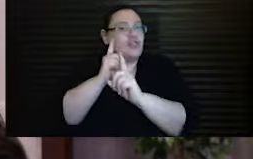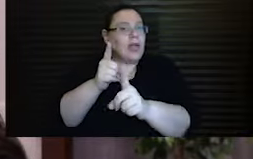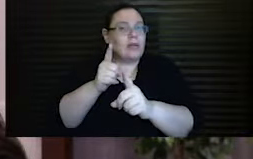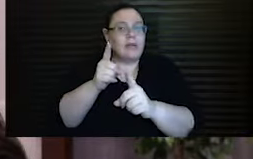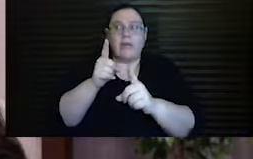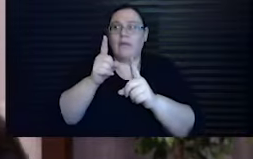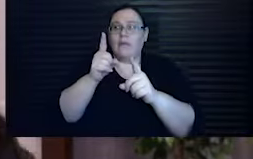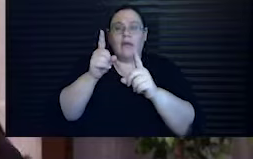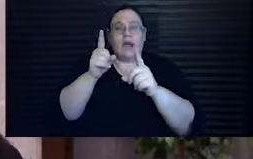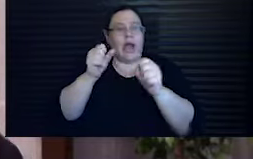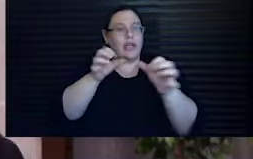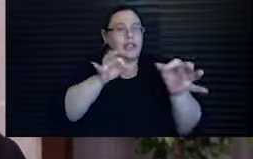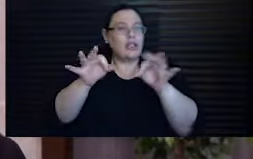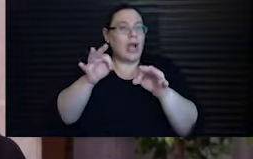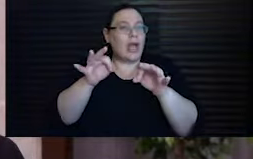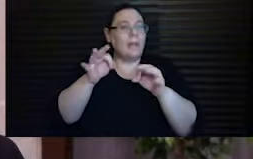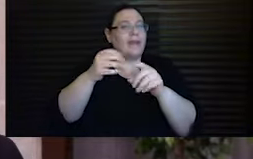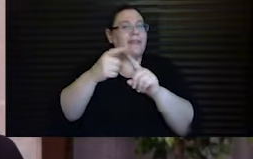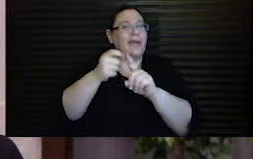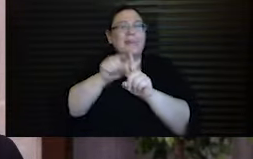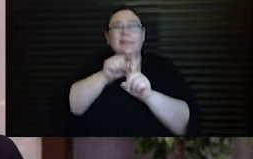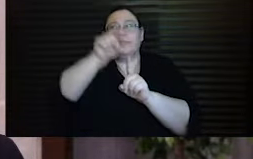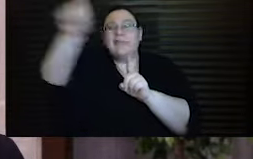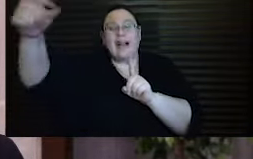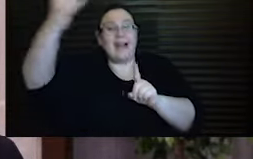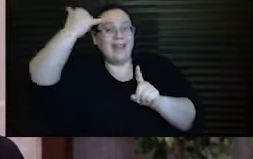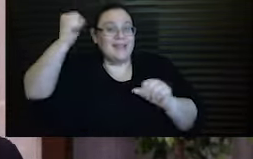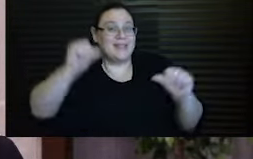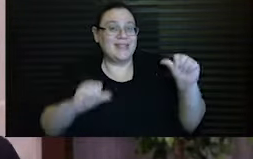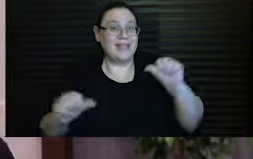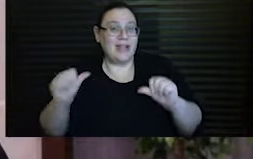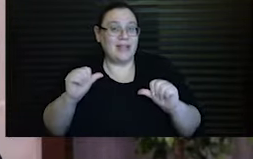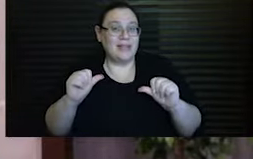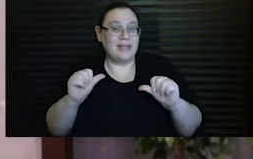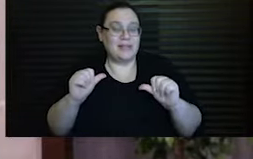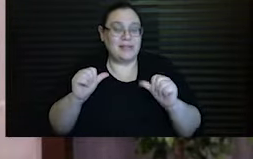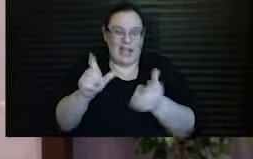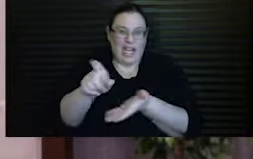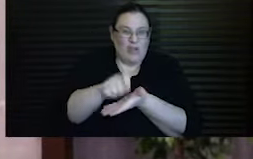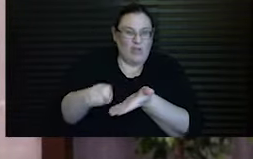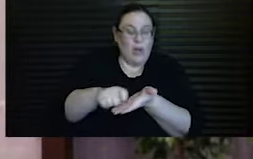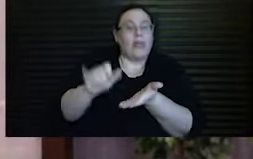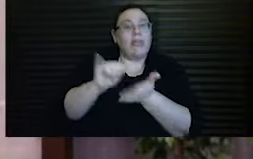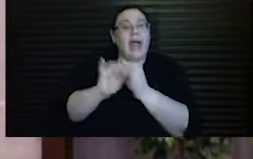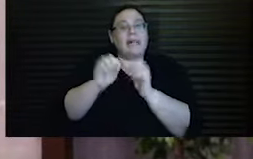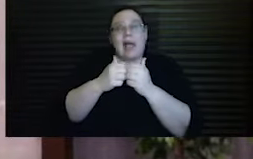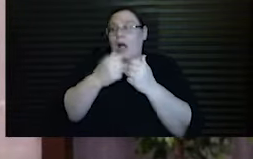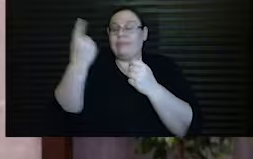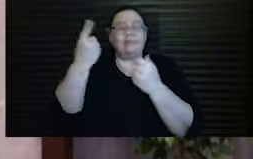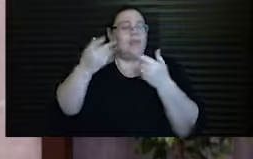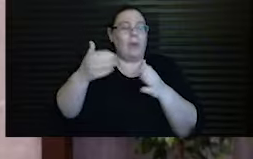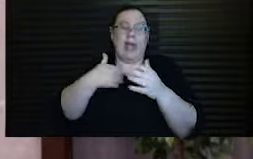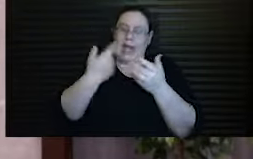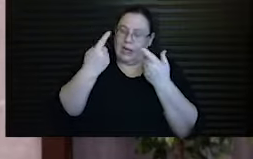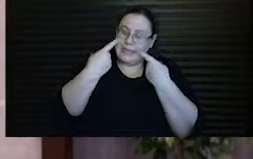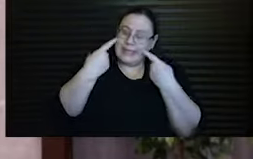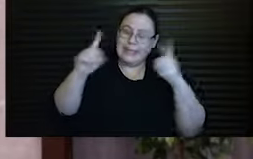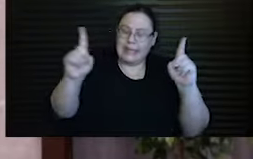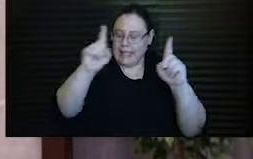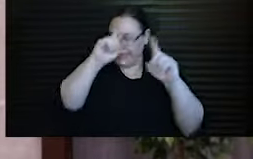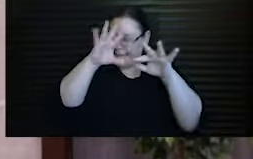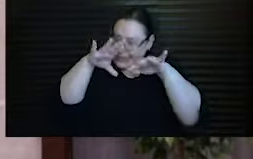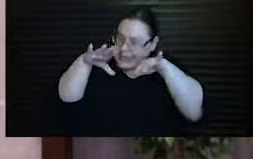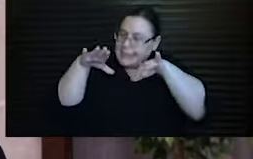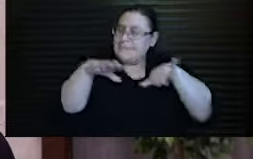described from the remote viewpoint of science. And by this method, he writes, I succeeded somehow in rising above the situation,